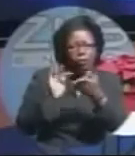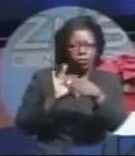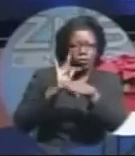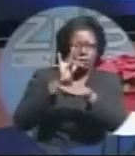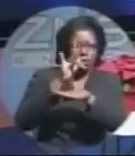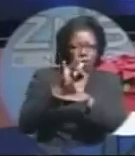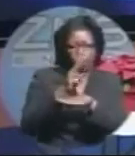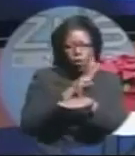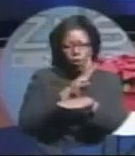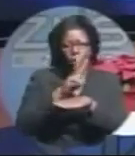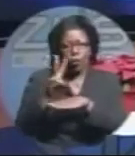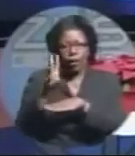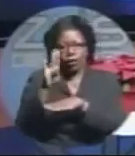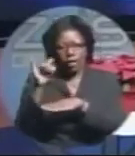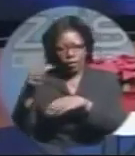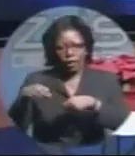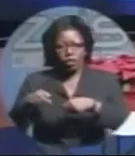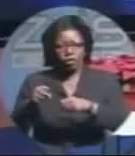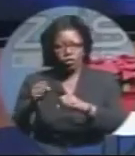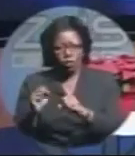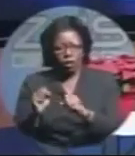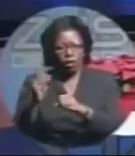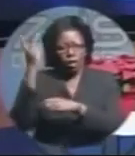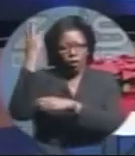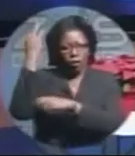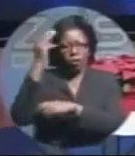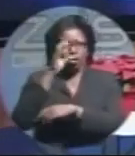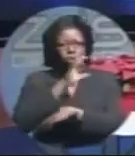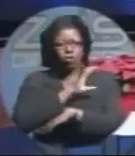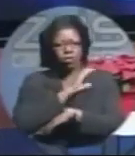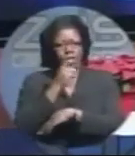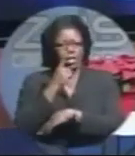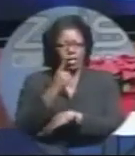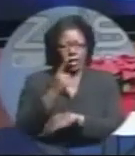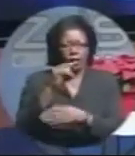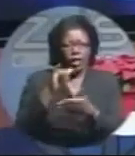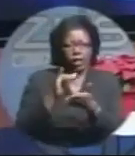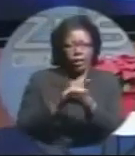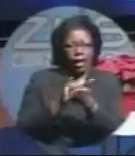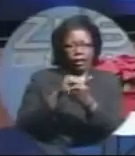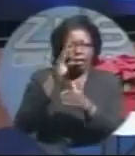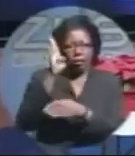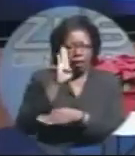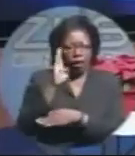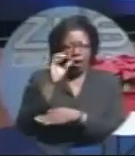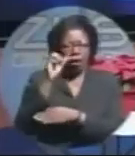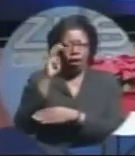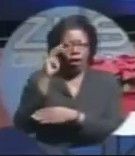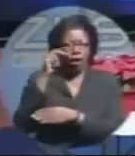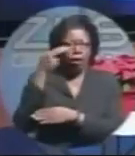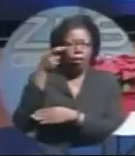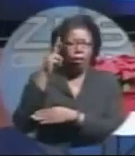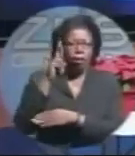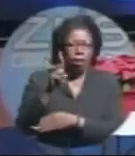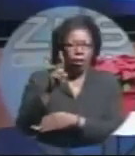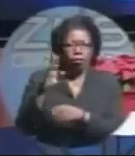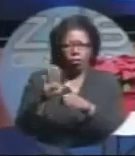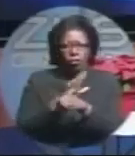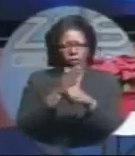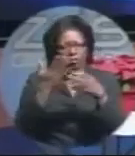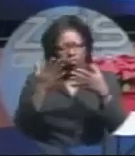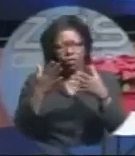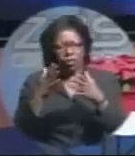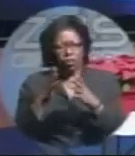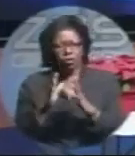rerouted West Bay Street and Corridor 7. While Prime Minister Perry Christie confirmed today that Bama has fulfilled its side of the bargain and requested payment,